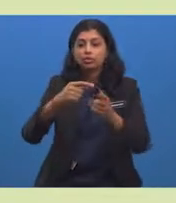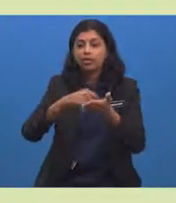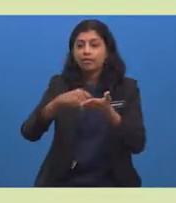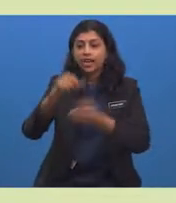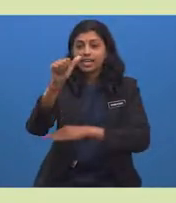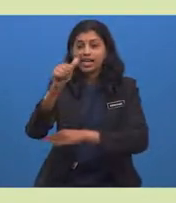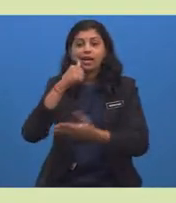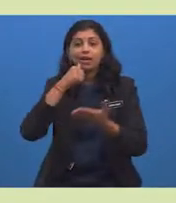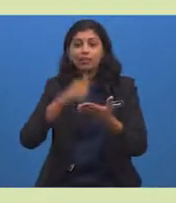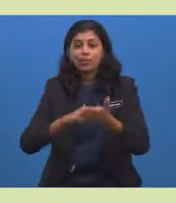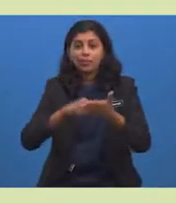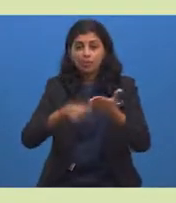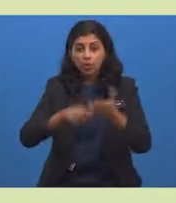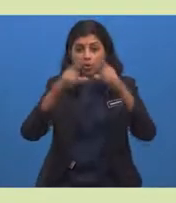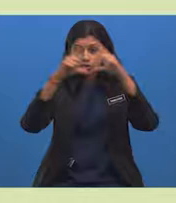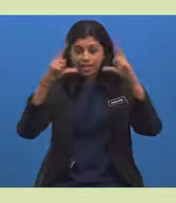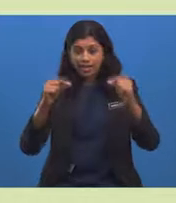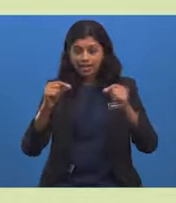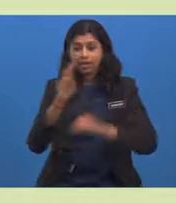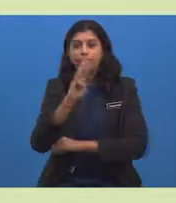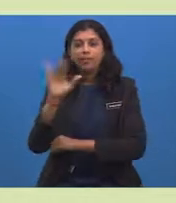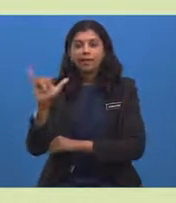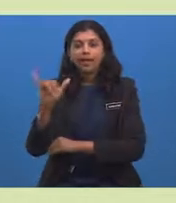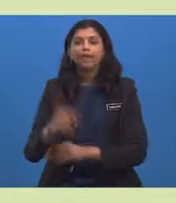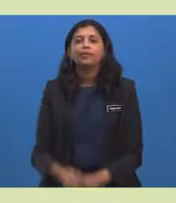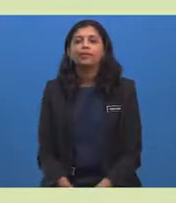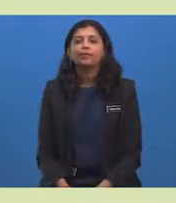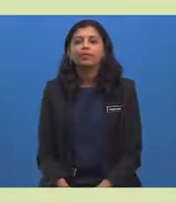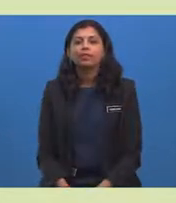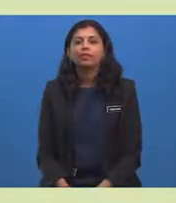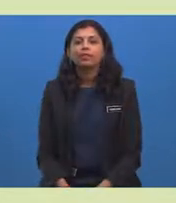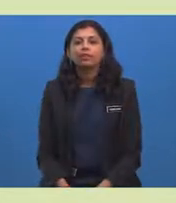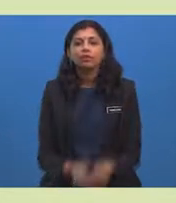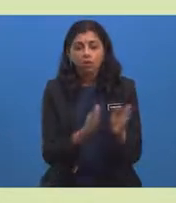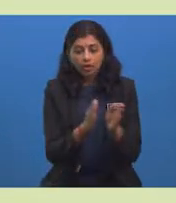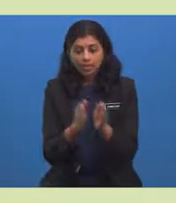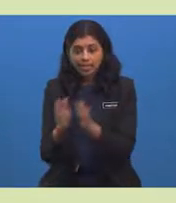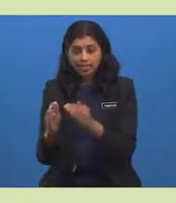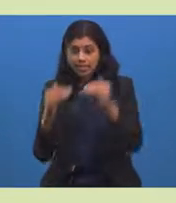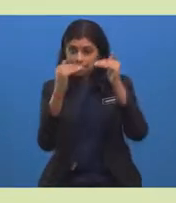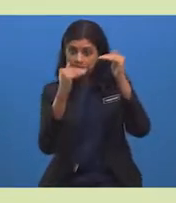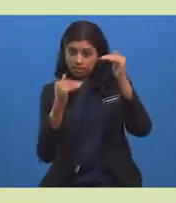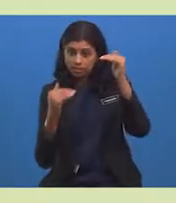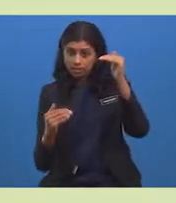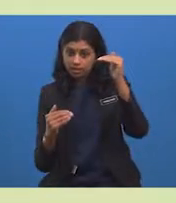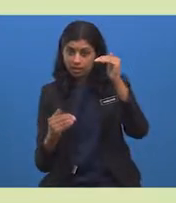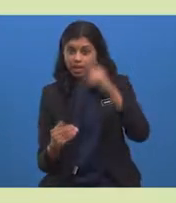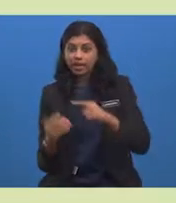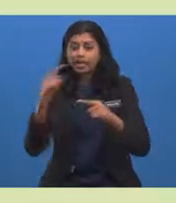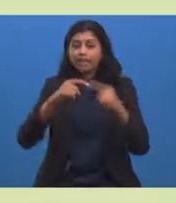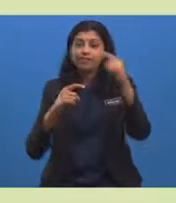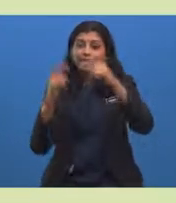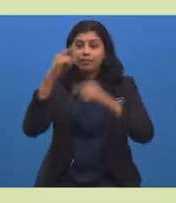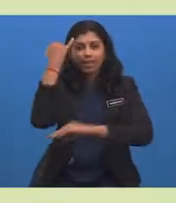by organising, sequencing and developing ideas